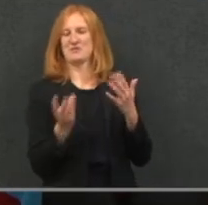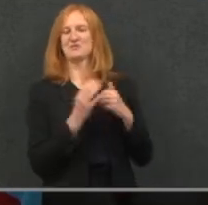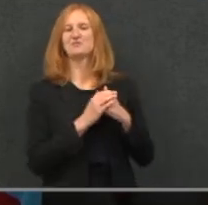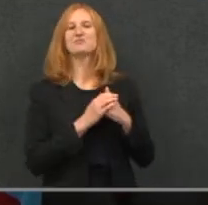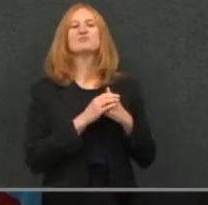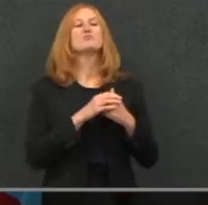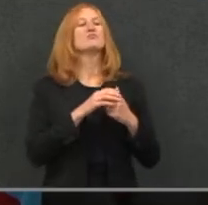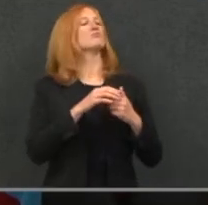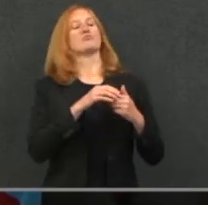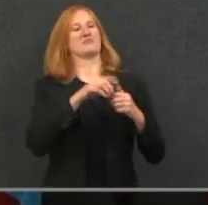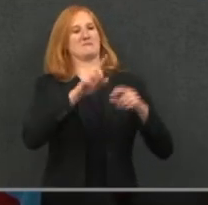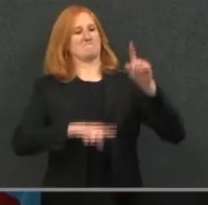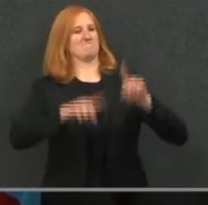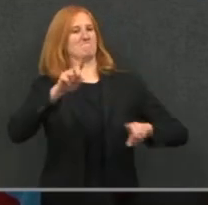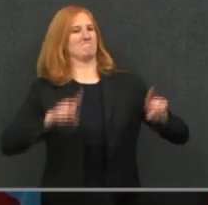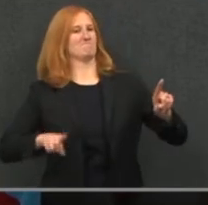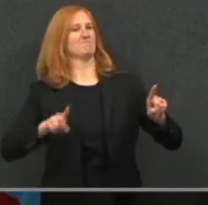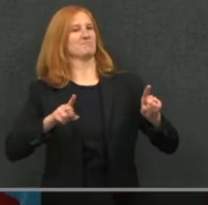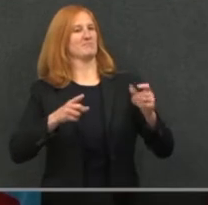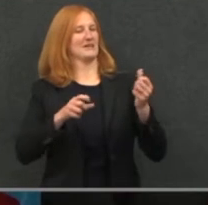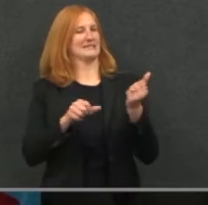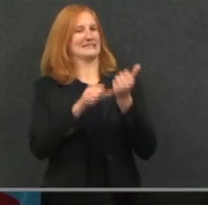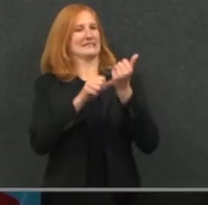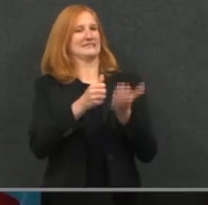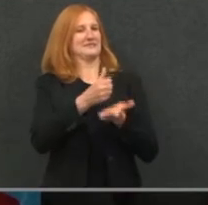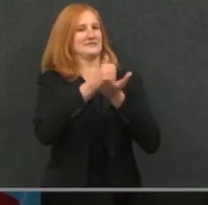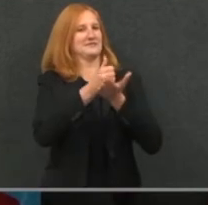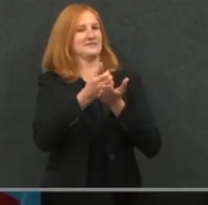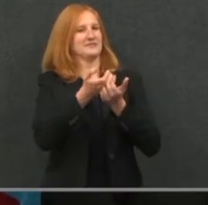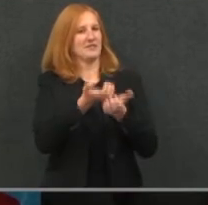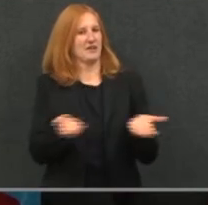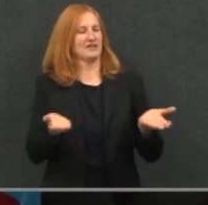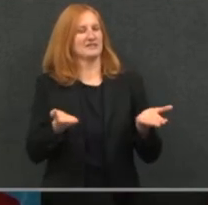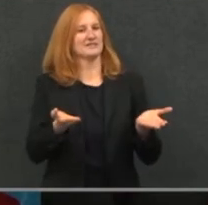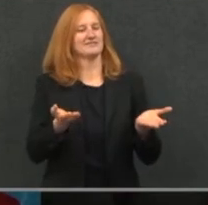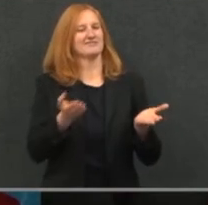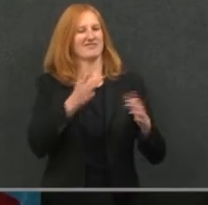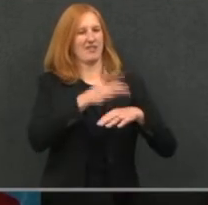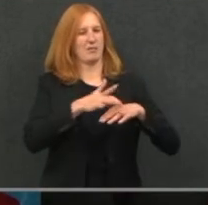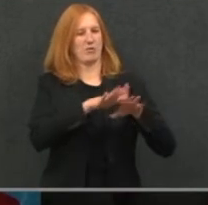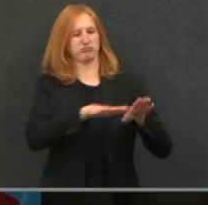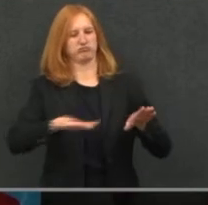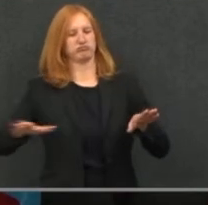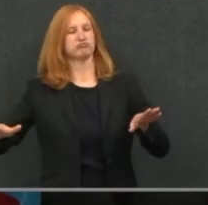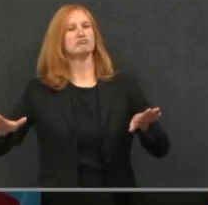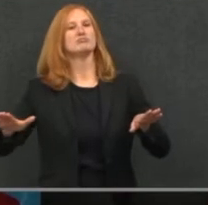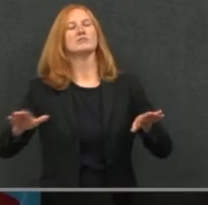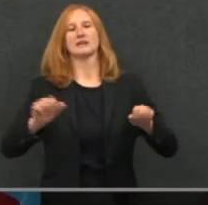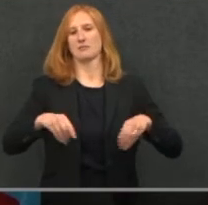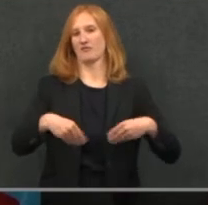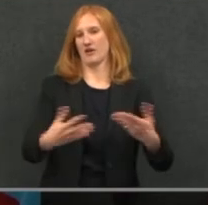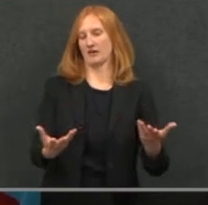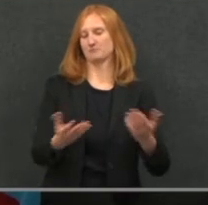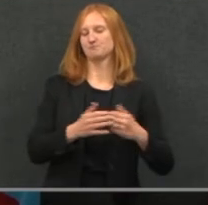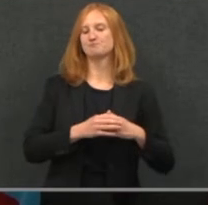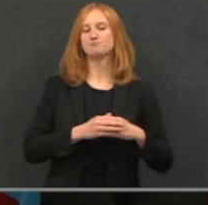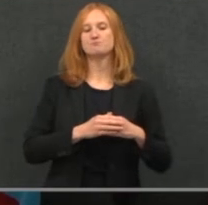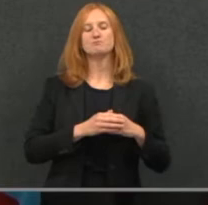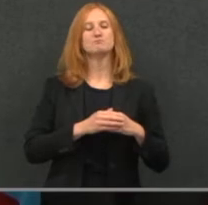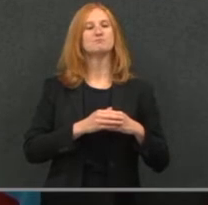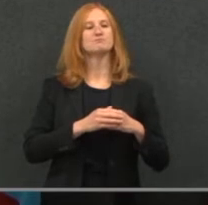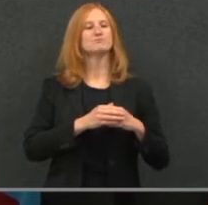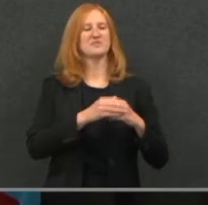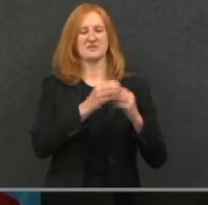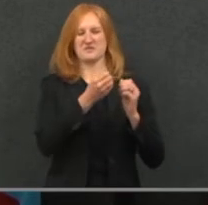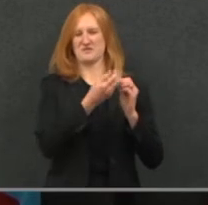large variety of assistive devices in our repertoire that we provide to Maryland residents. And this is